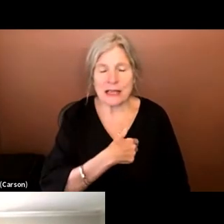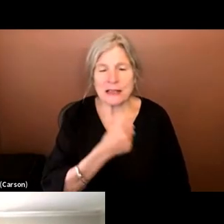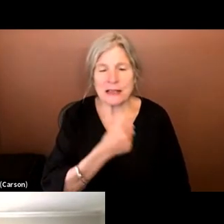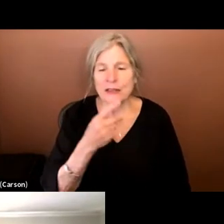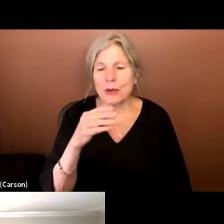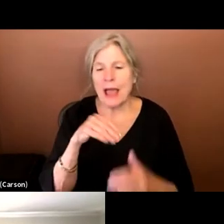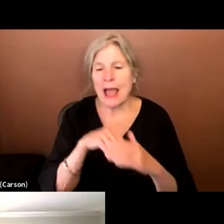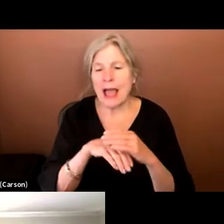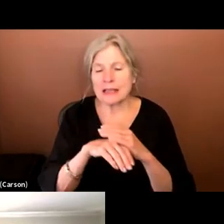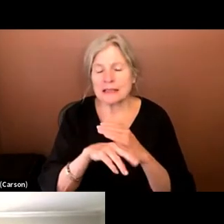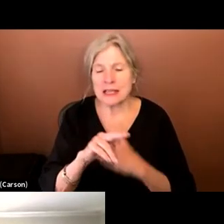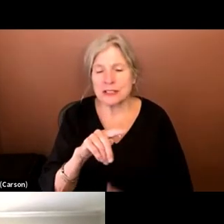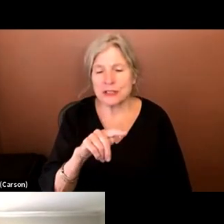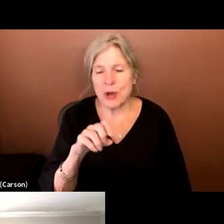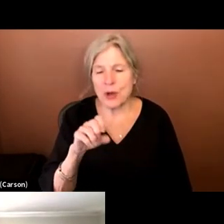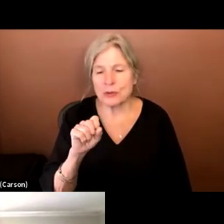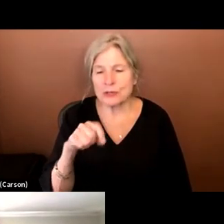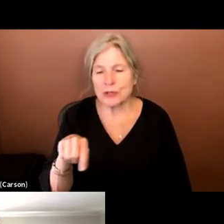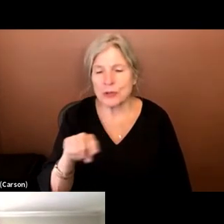notes.